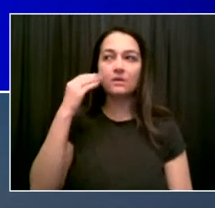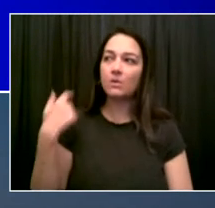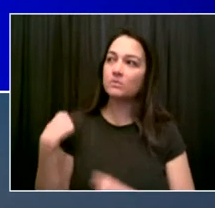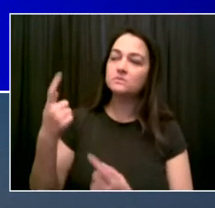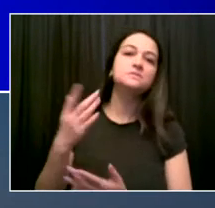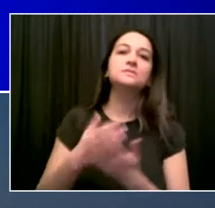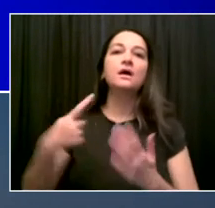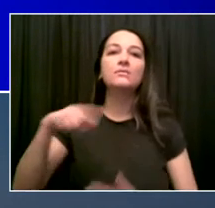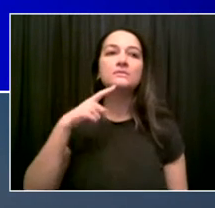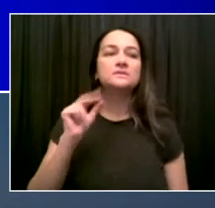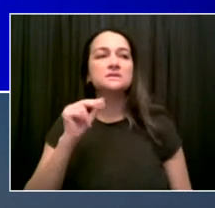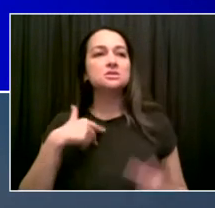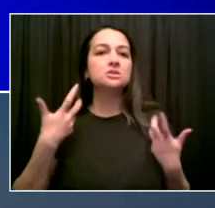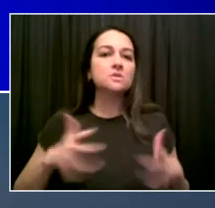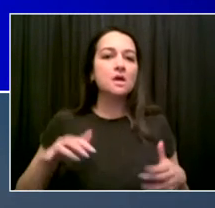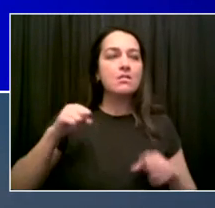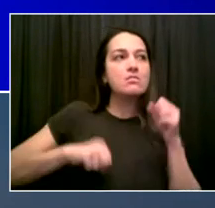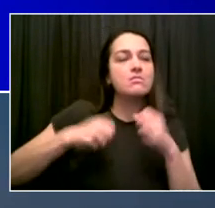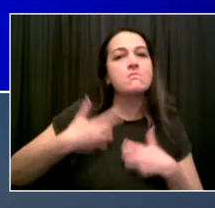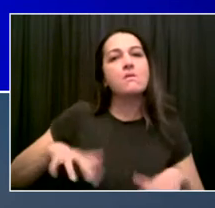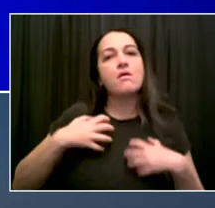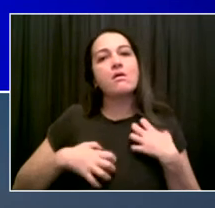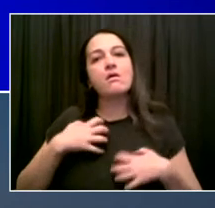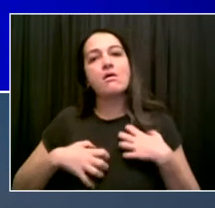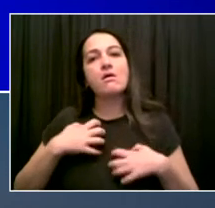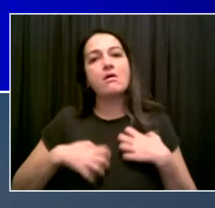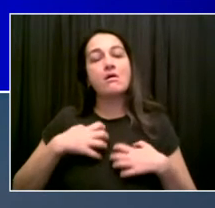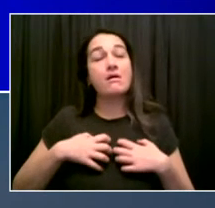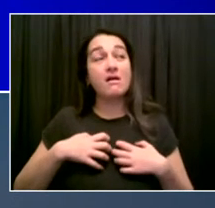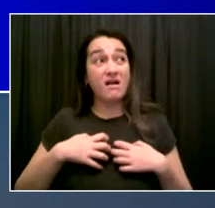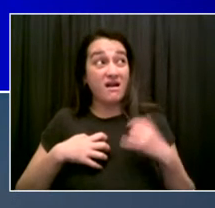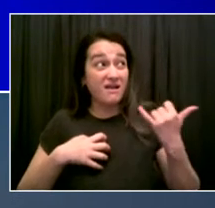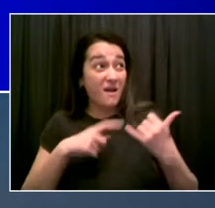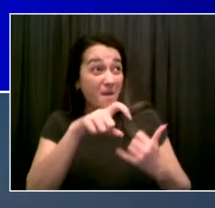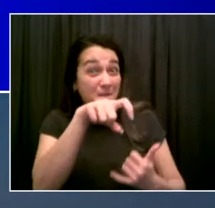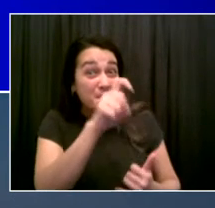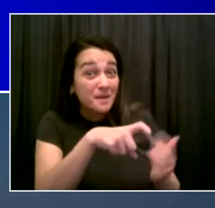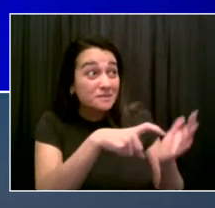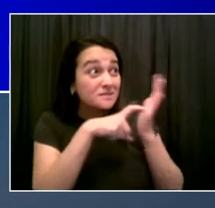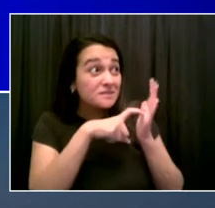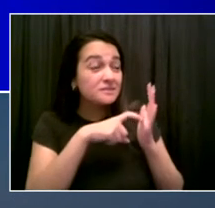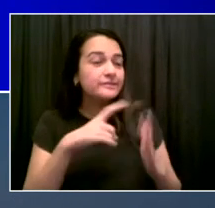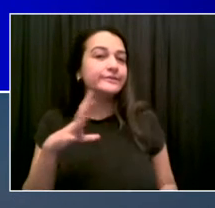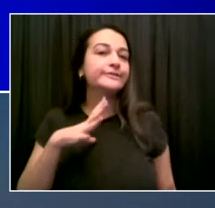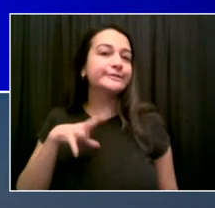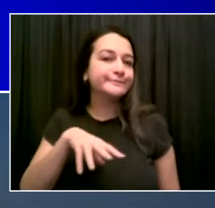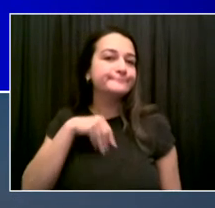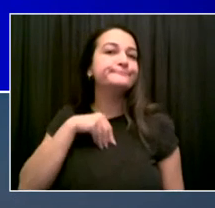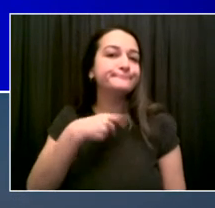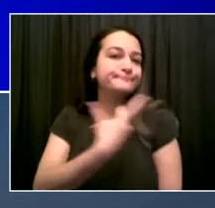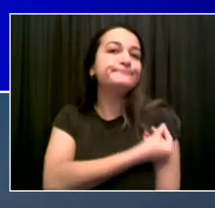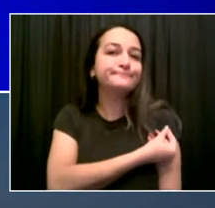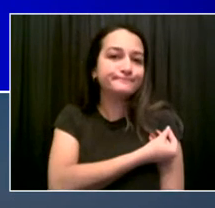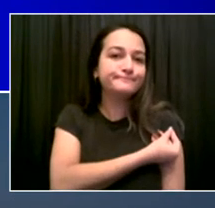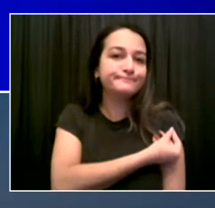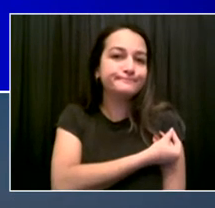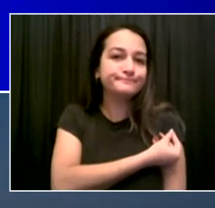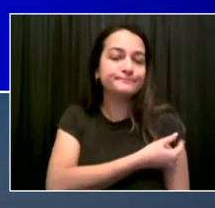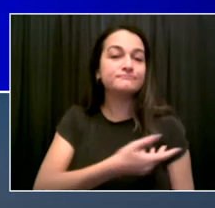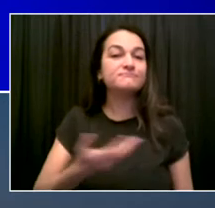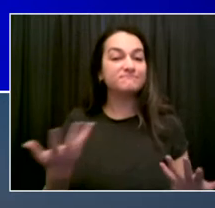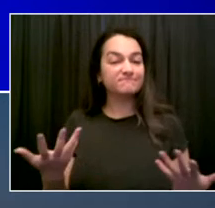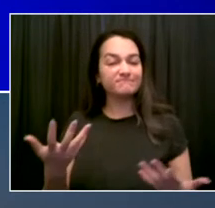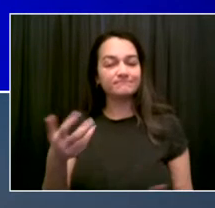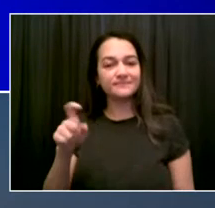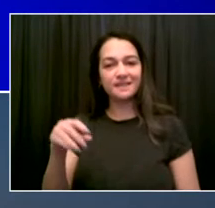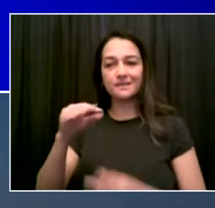This new policy will be phased in over the coming weeks. So we've been working with the business community, getting input. We're going to do more over